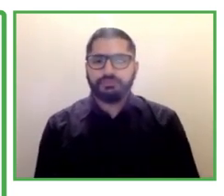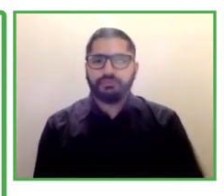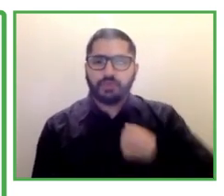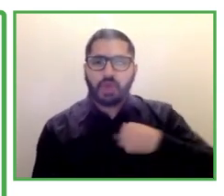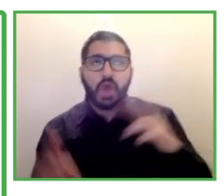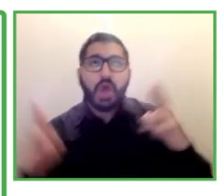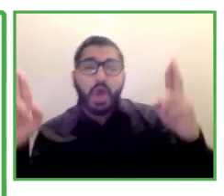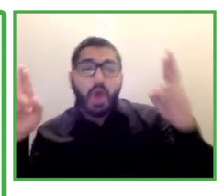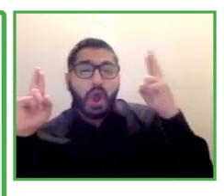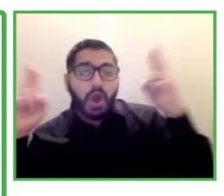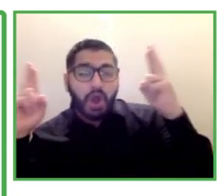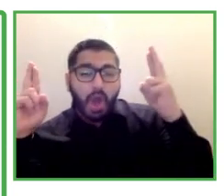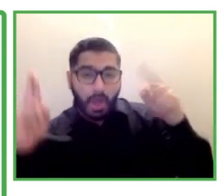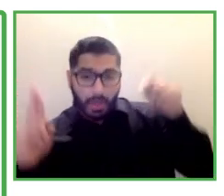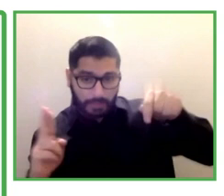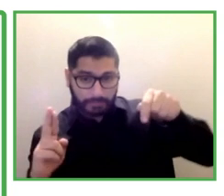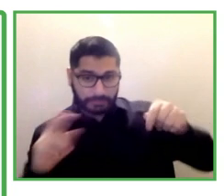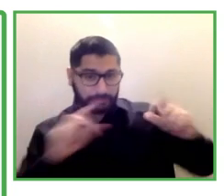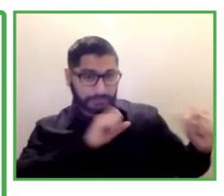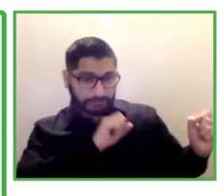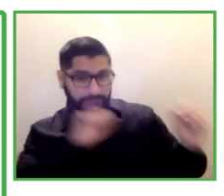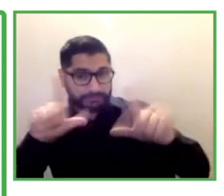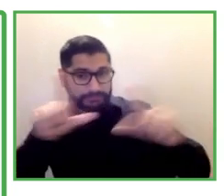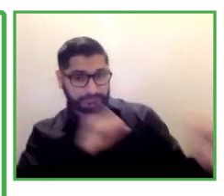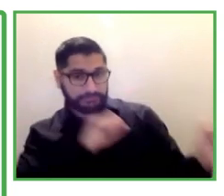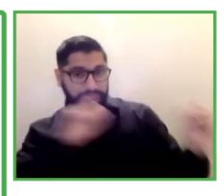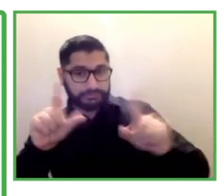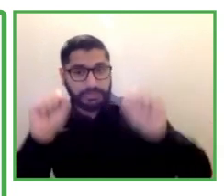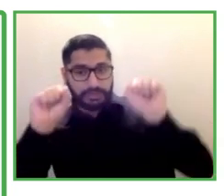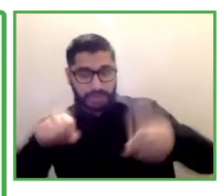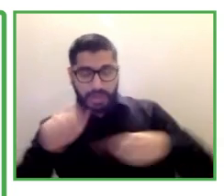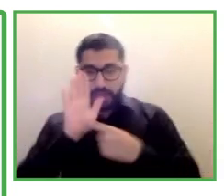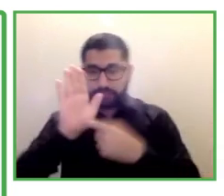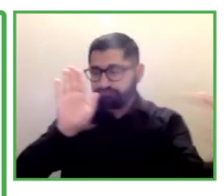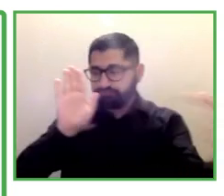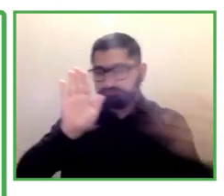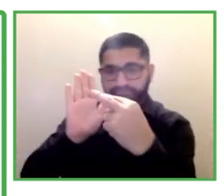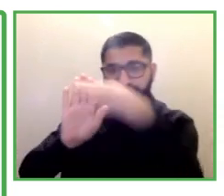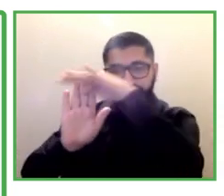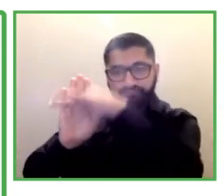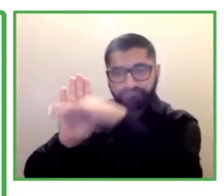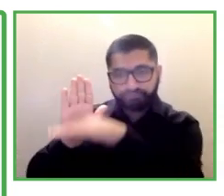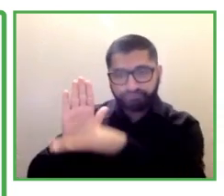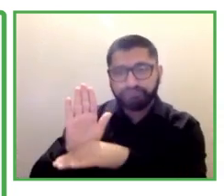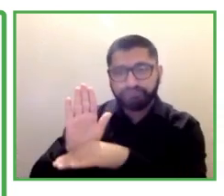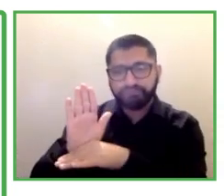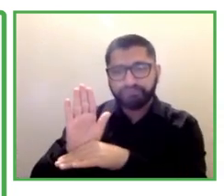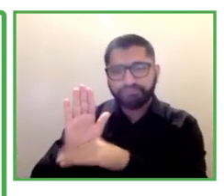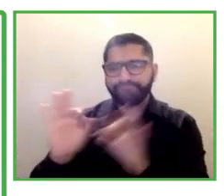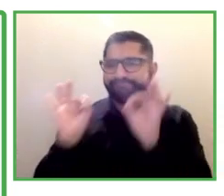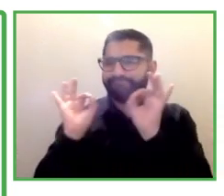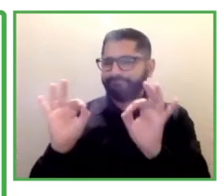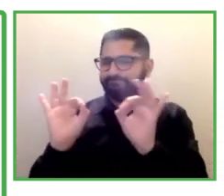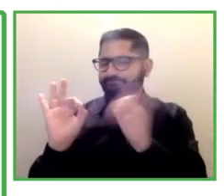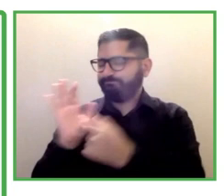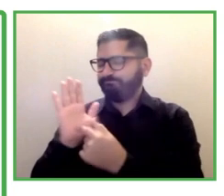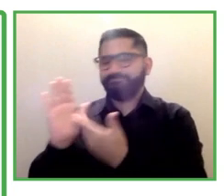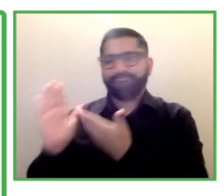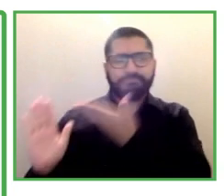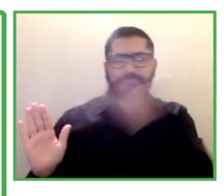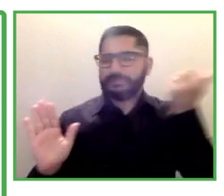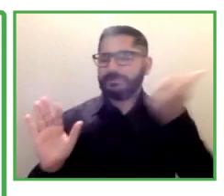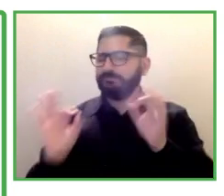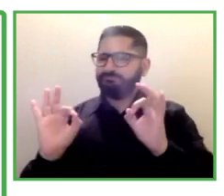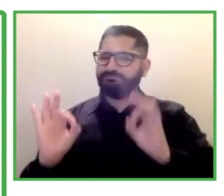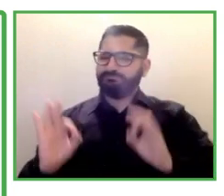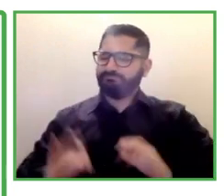name for our presentation is because in Hebrew, the word richness and the word happiness sound the same,